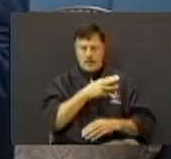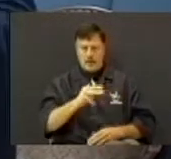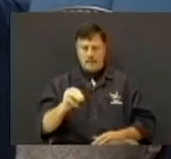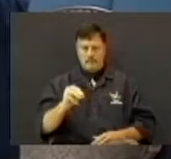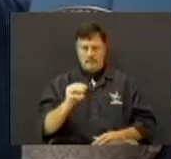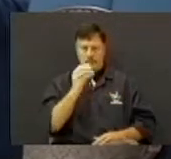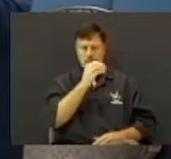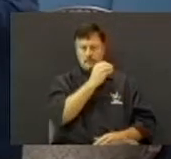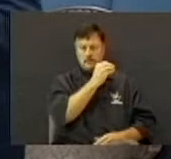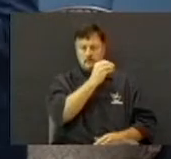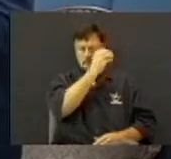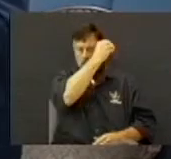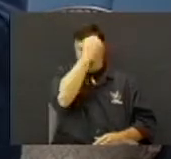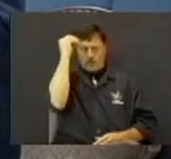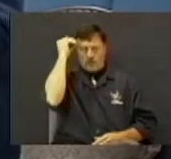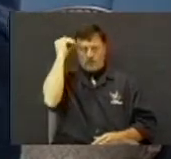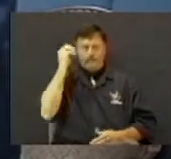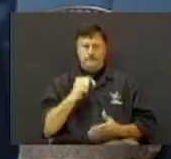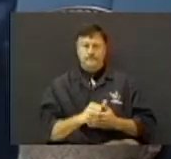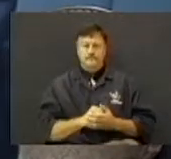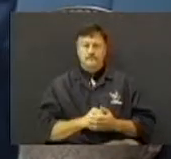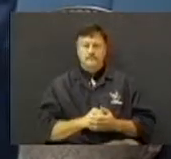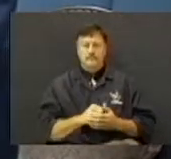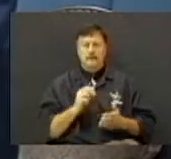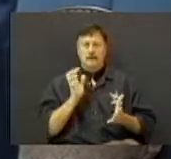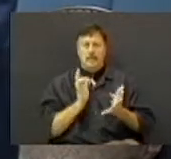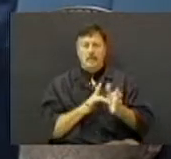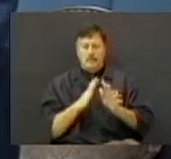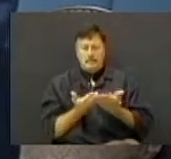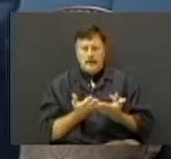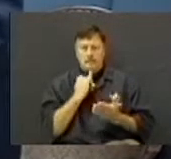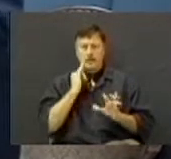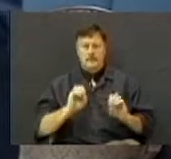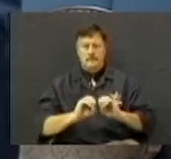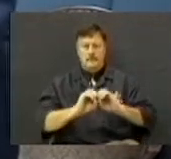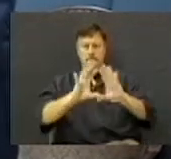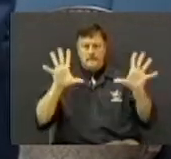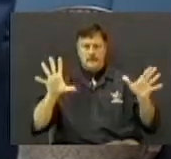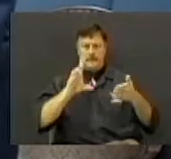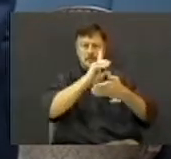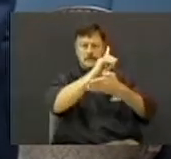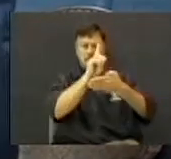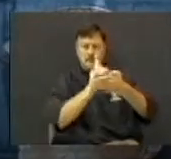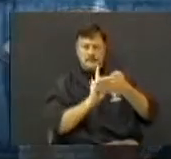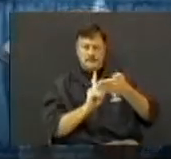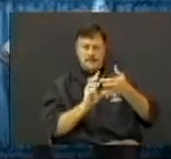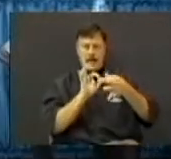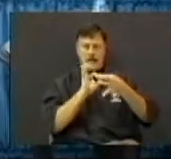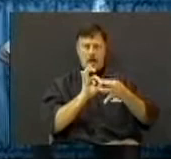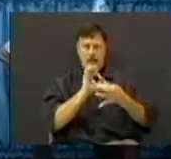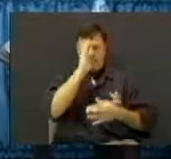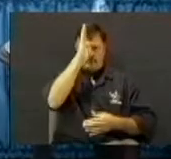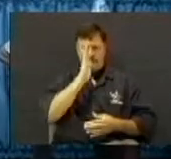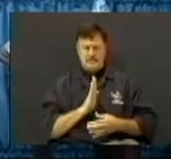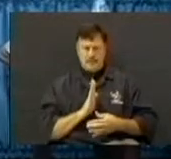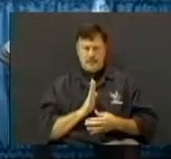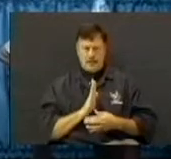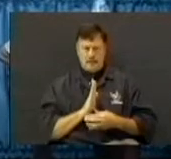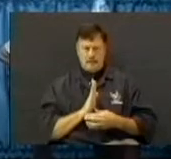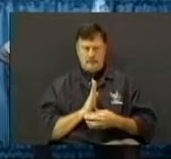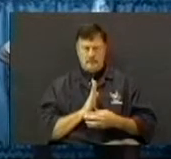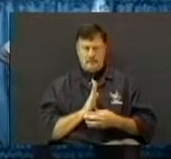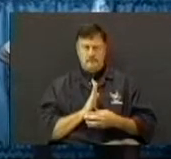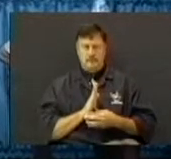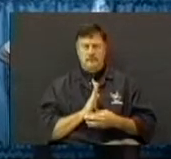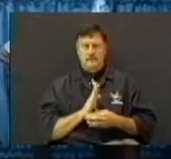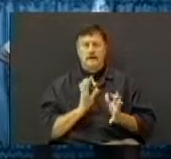I want to tell you this. The Bible is plain. The design of God. And I'm not being political this morning.